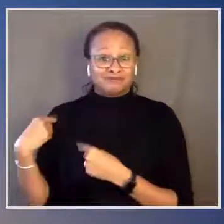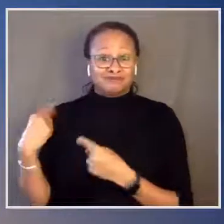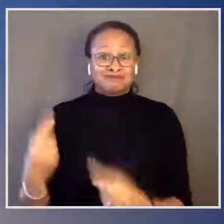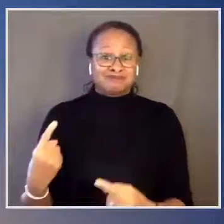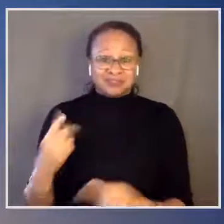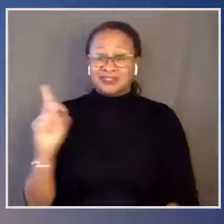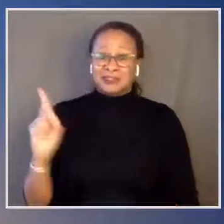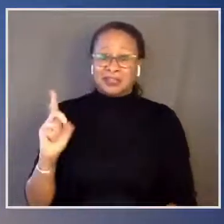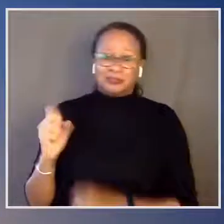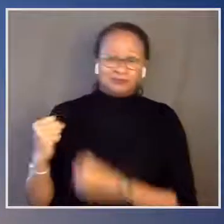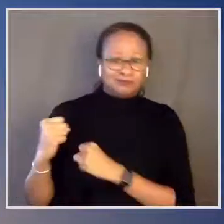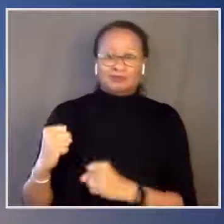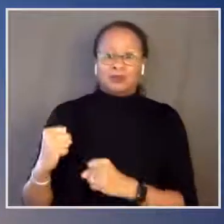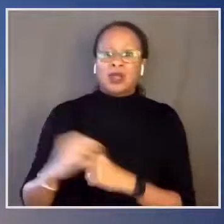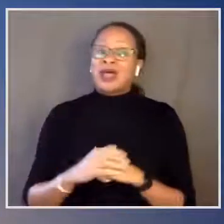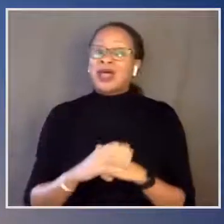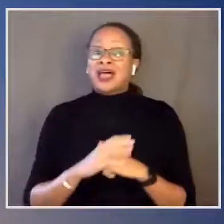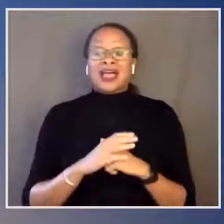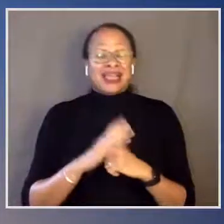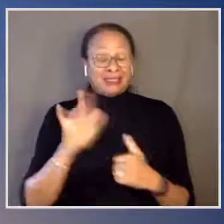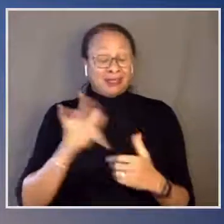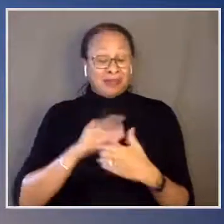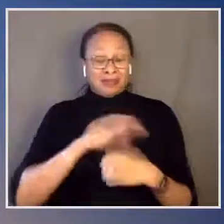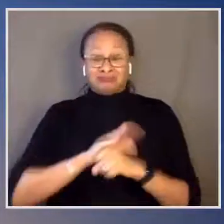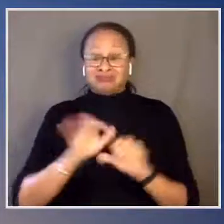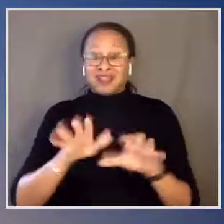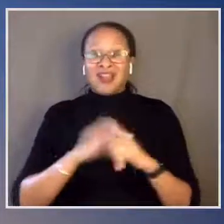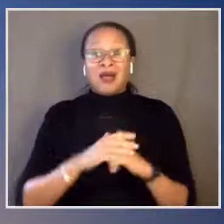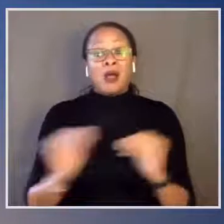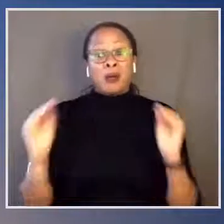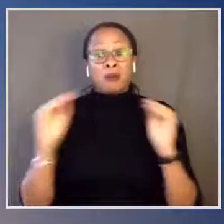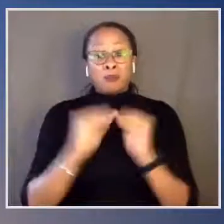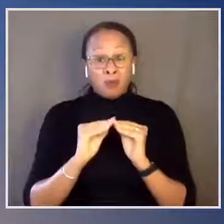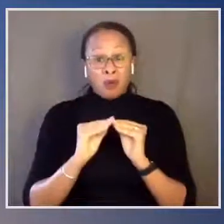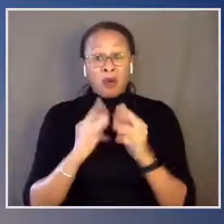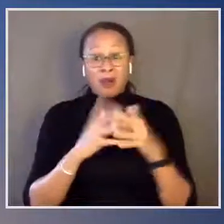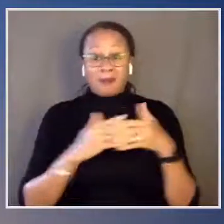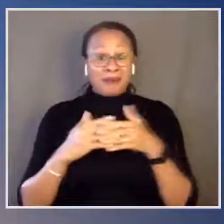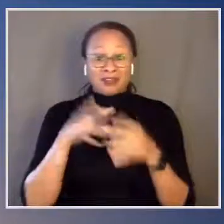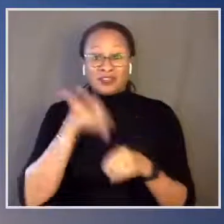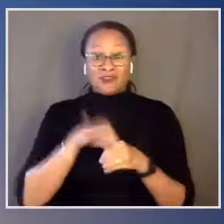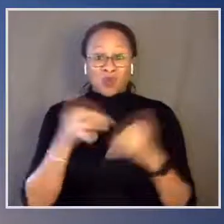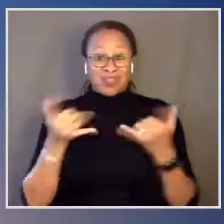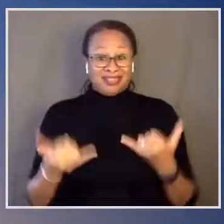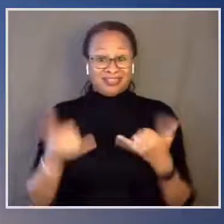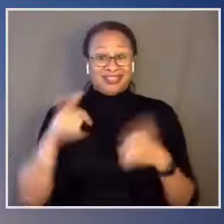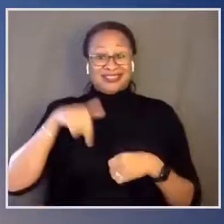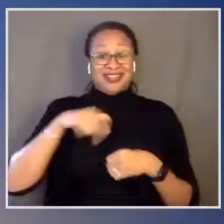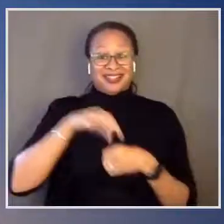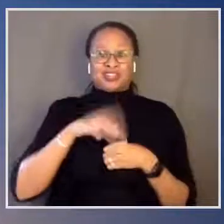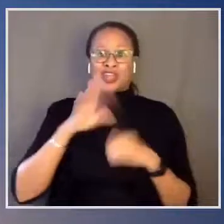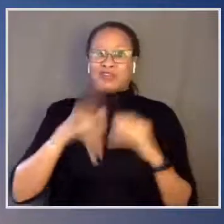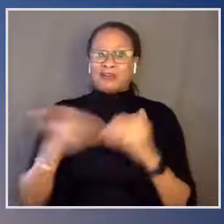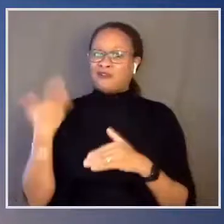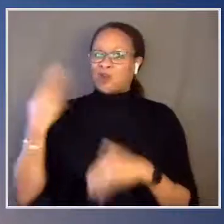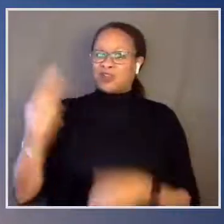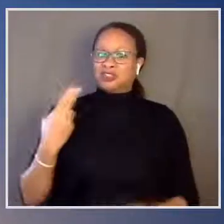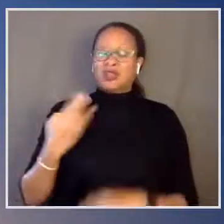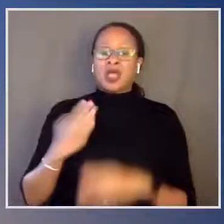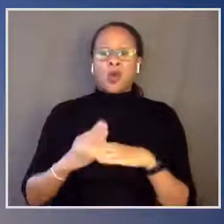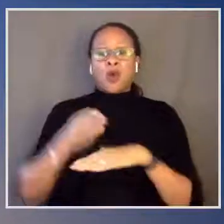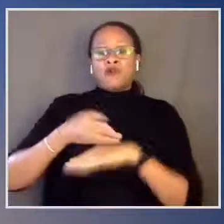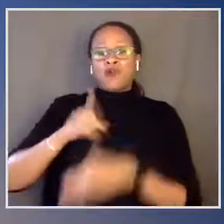pandemic, more Americans voted this election than ever before in American history. Over 150